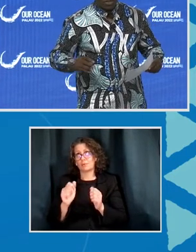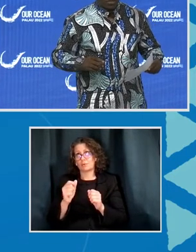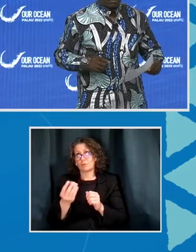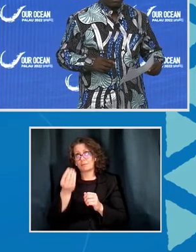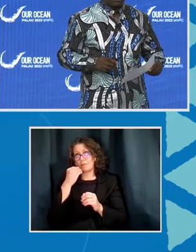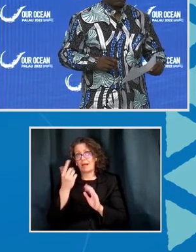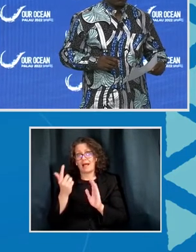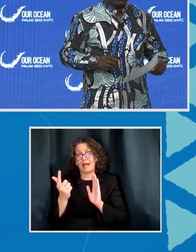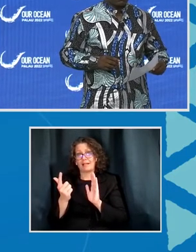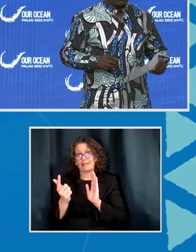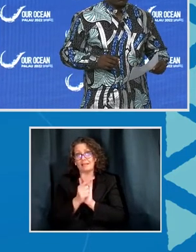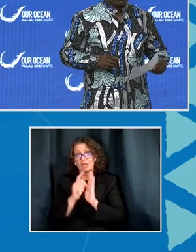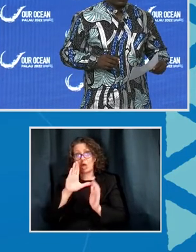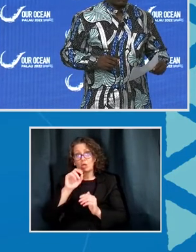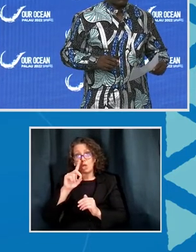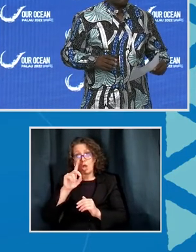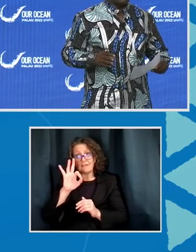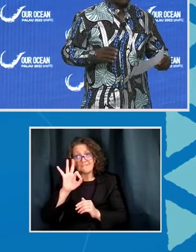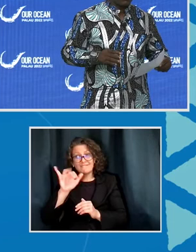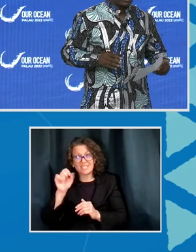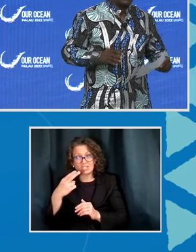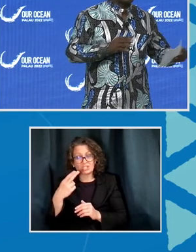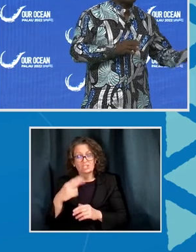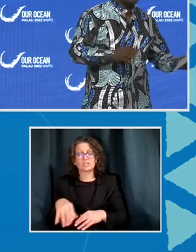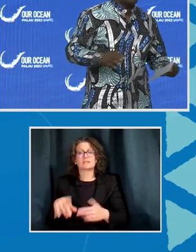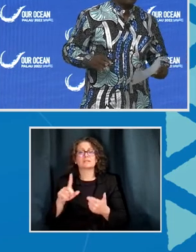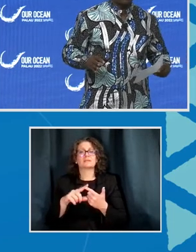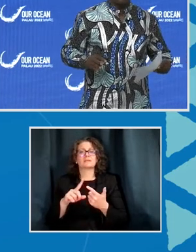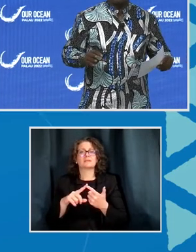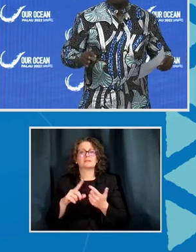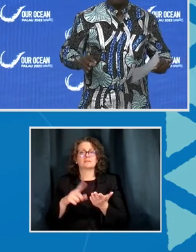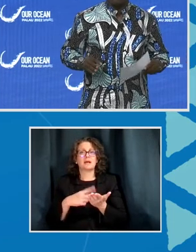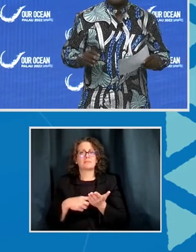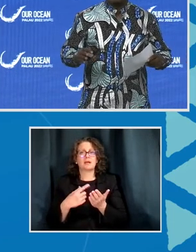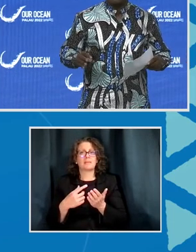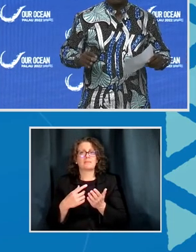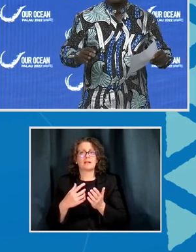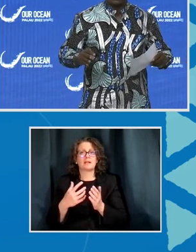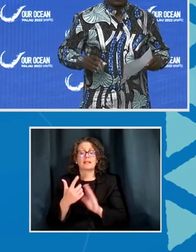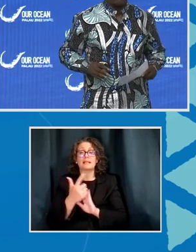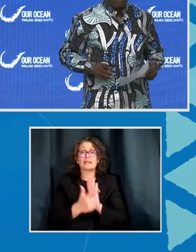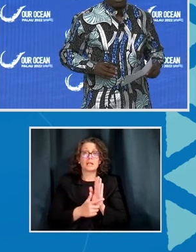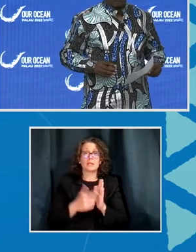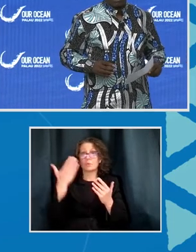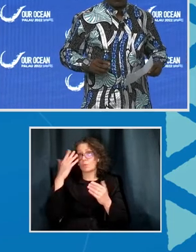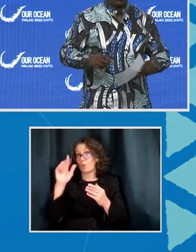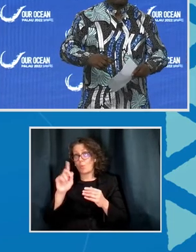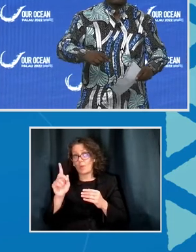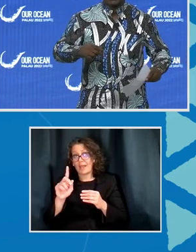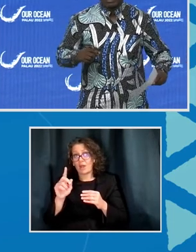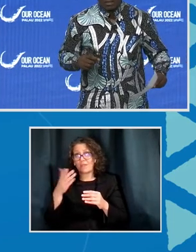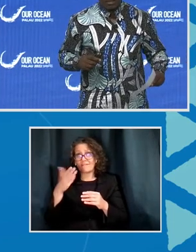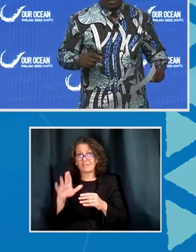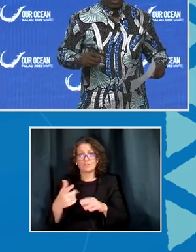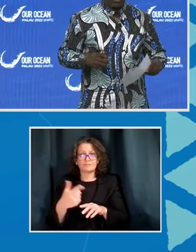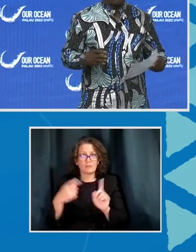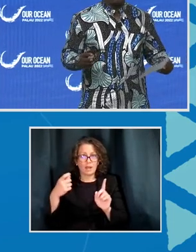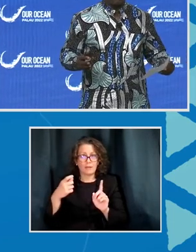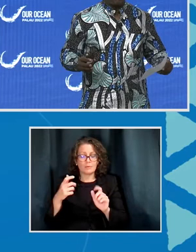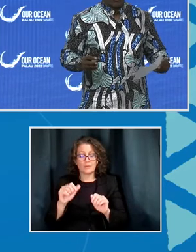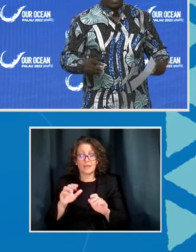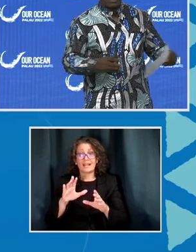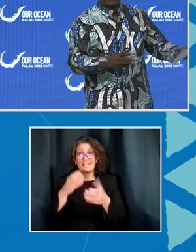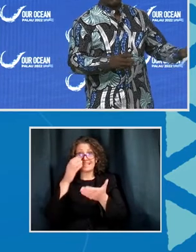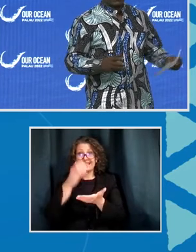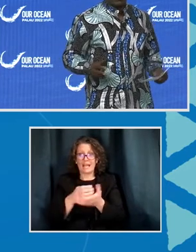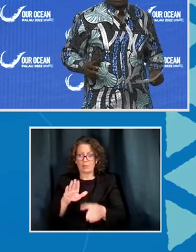caught fish. Sometimes it could be illegal caught because you don't know where the fish is coming from. You can open accounts. You